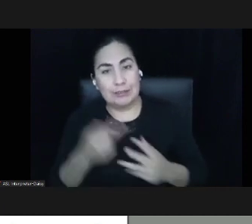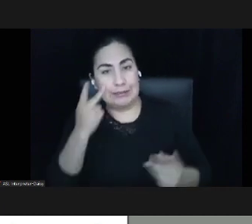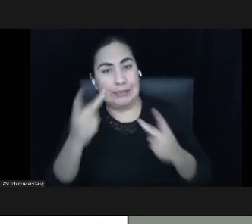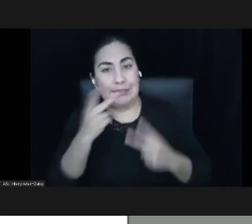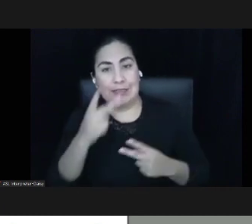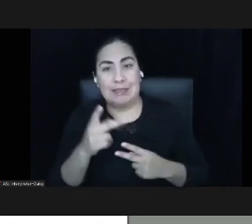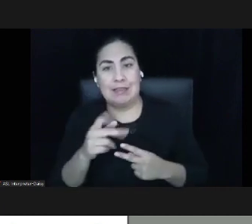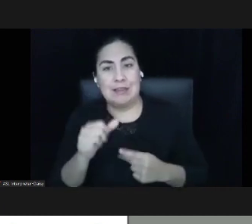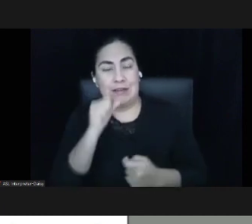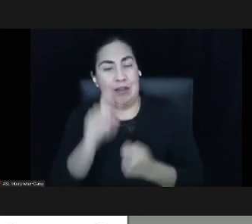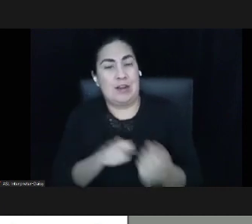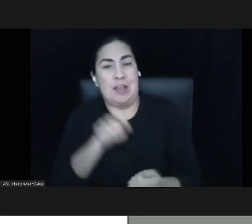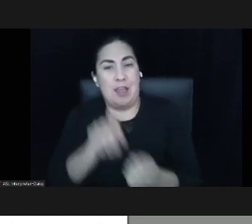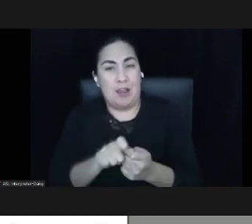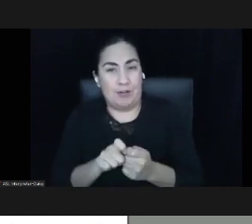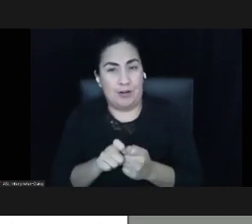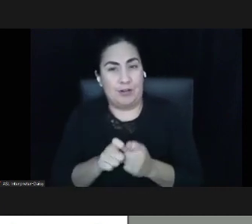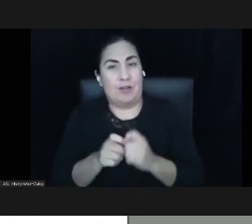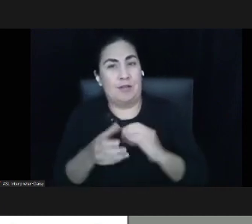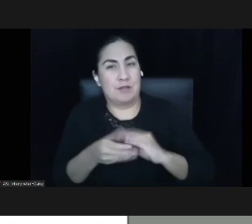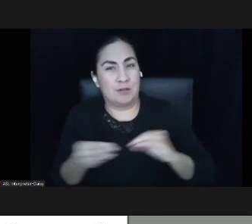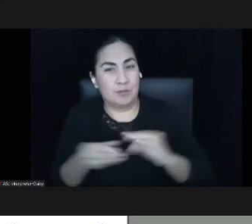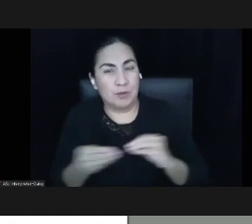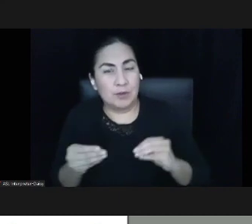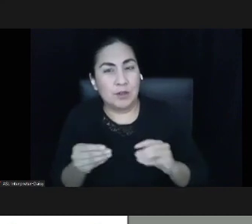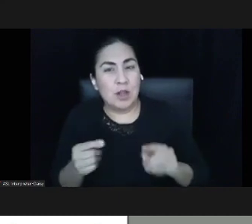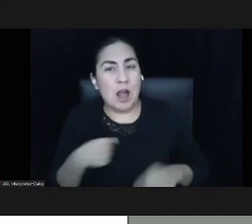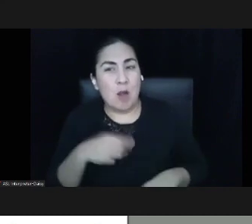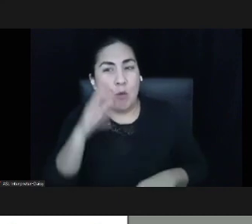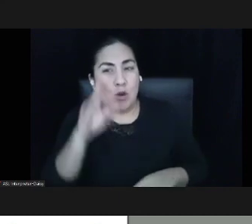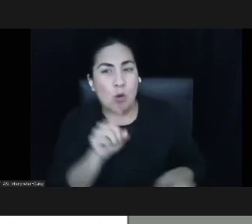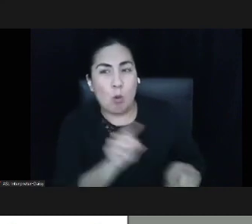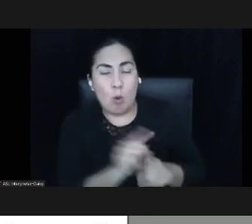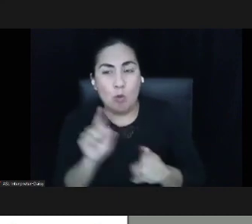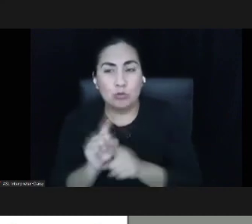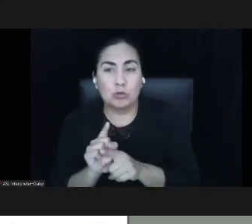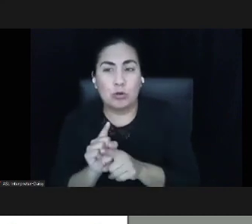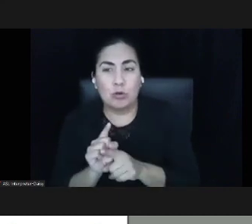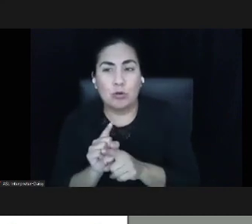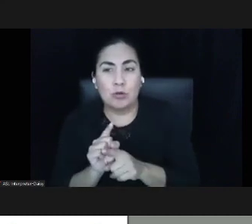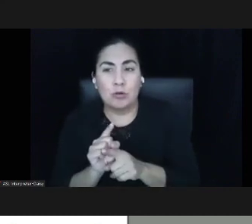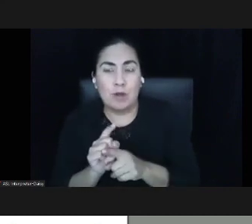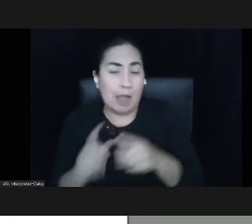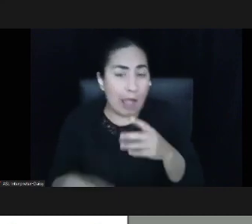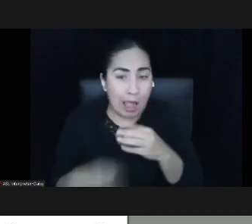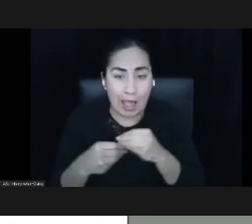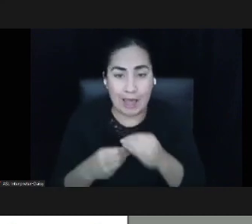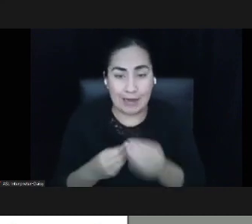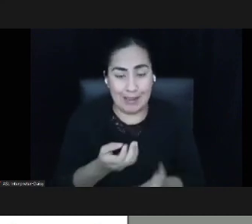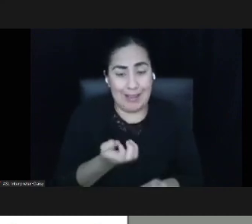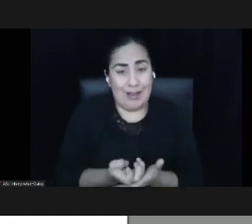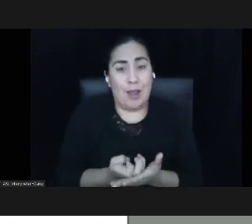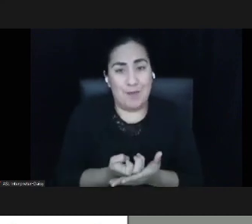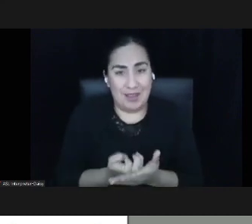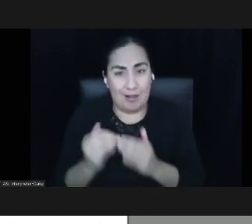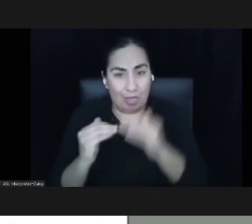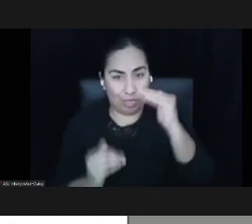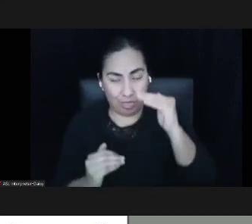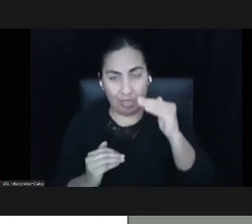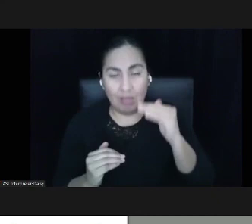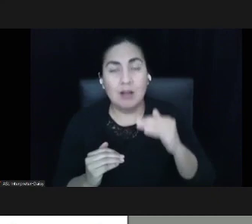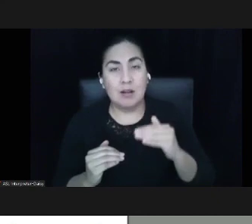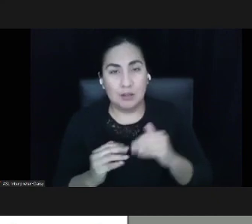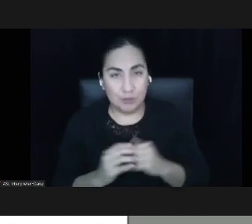meritocracy. I would also lift up economic inequality. So yes,